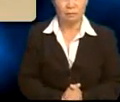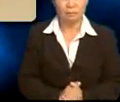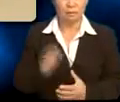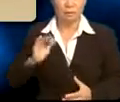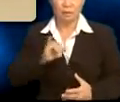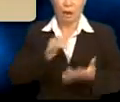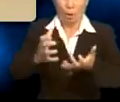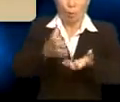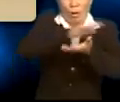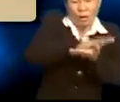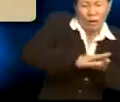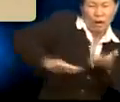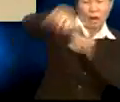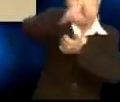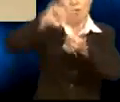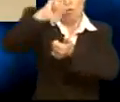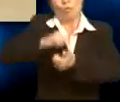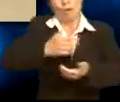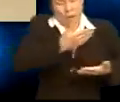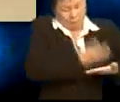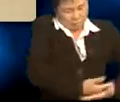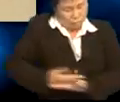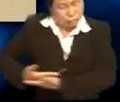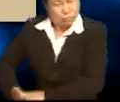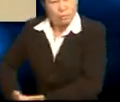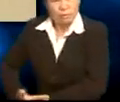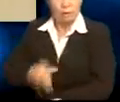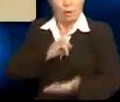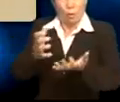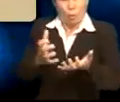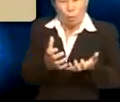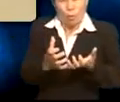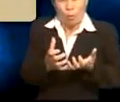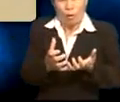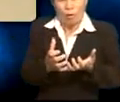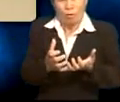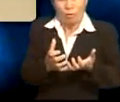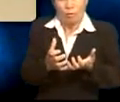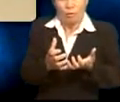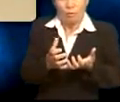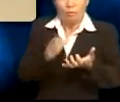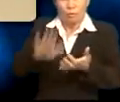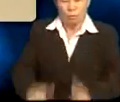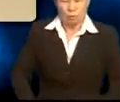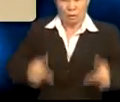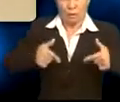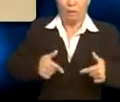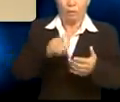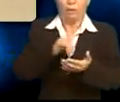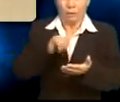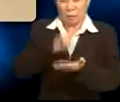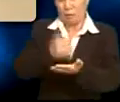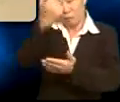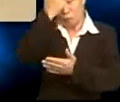I want clean air for my grandchildren. I want the damn fools to leave the forest alone.